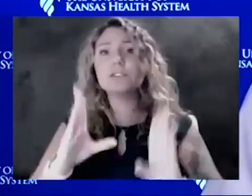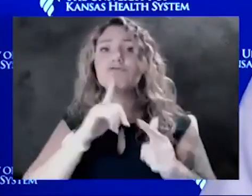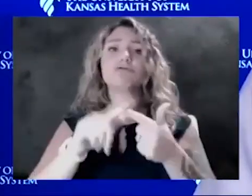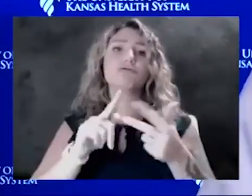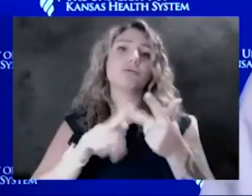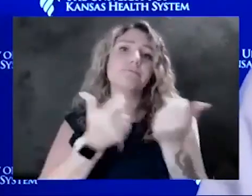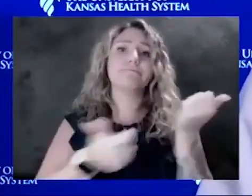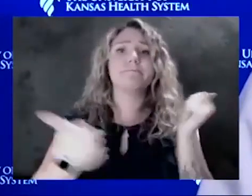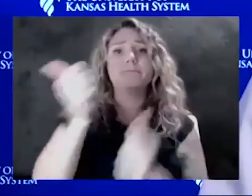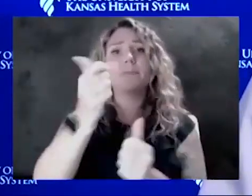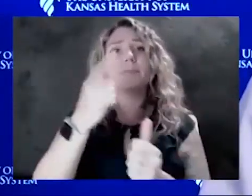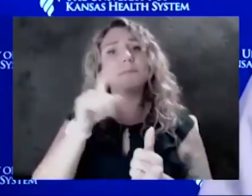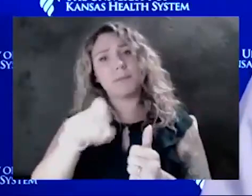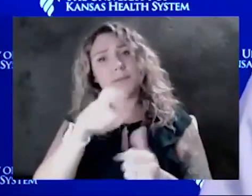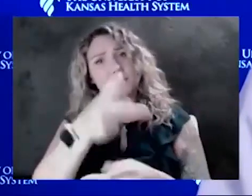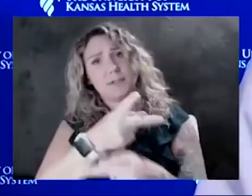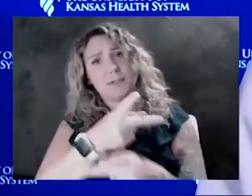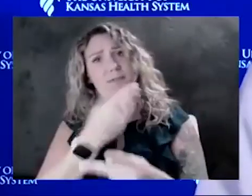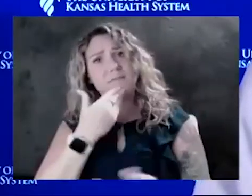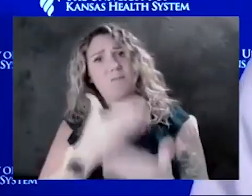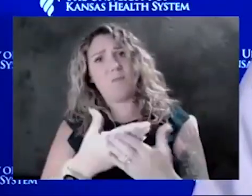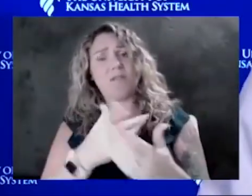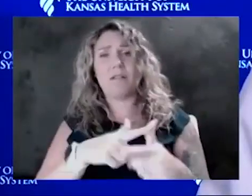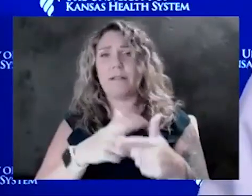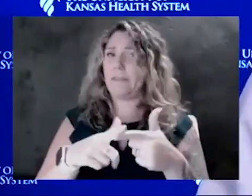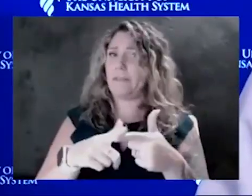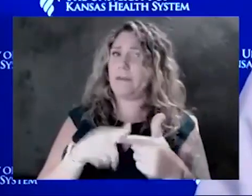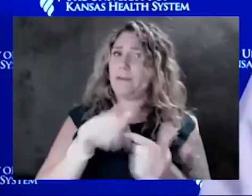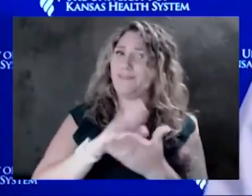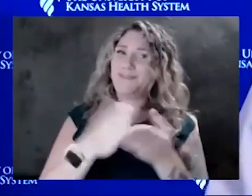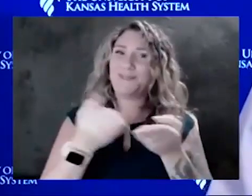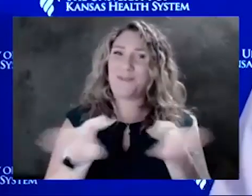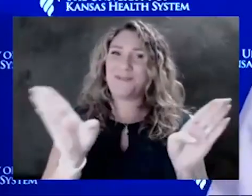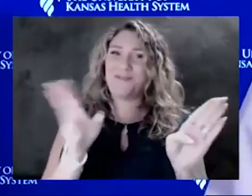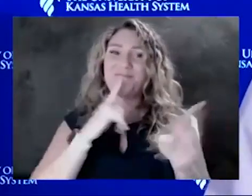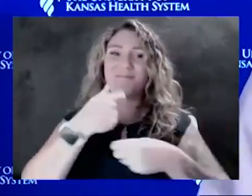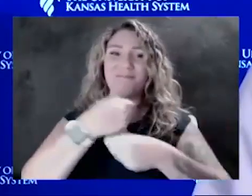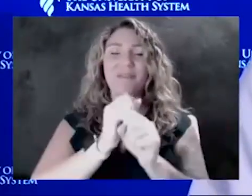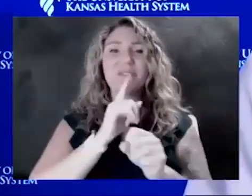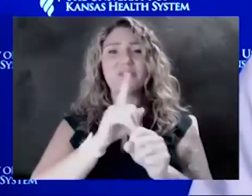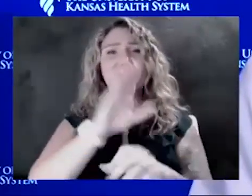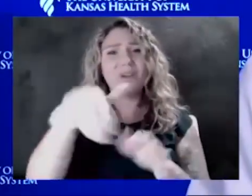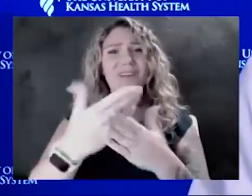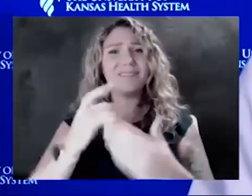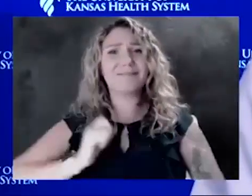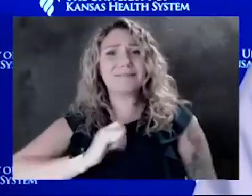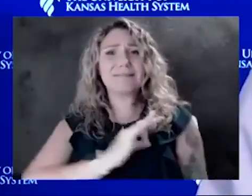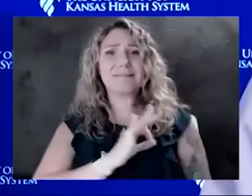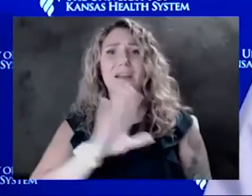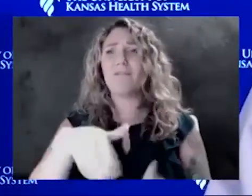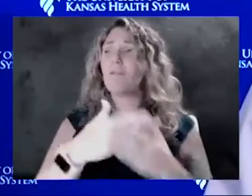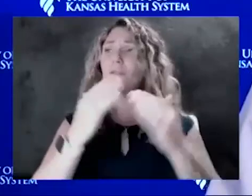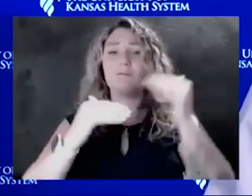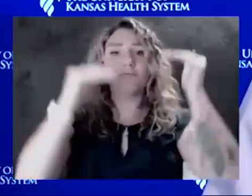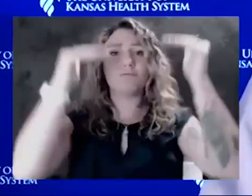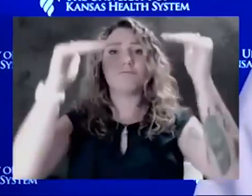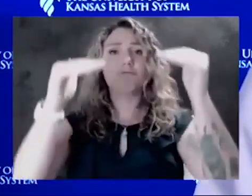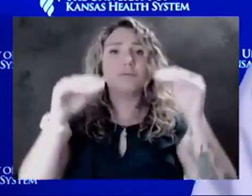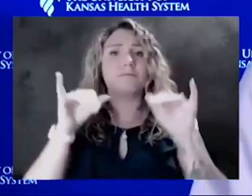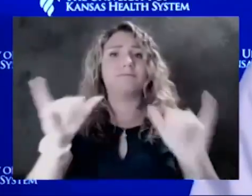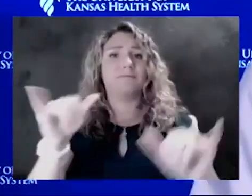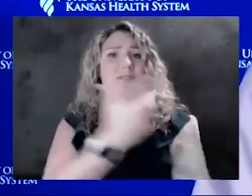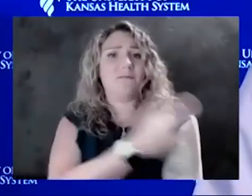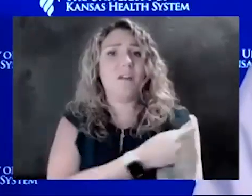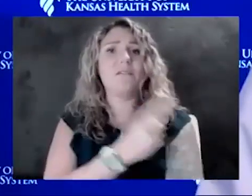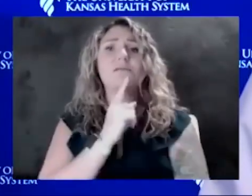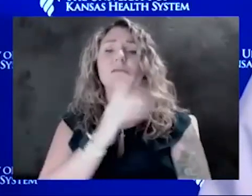as well so that you can keep the schools open. And so making sure all of your staff and all of those adults in that school are vaccinated is going to be